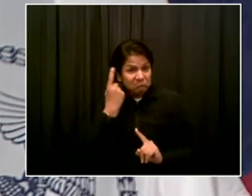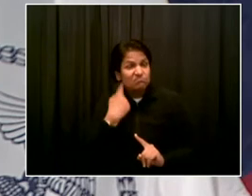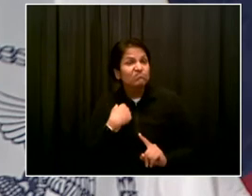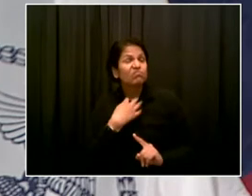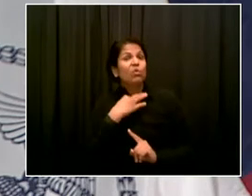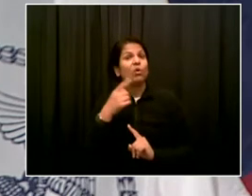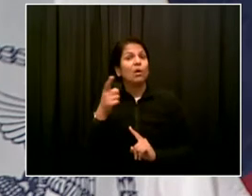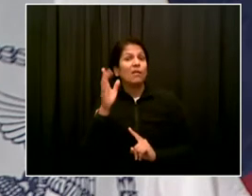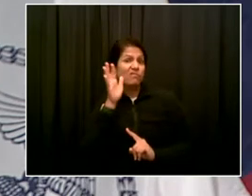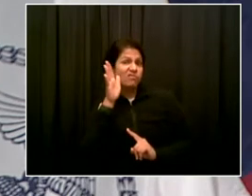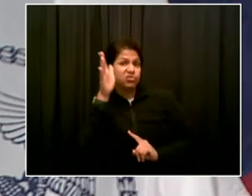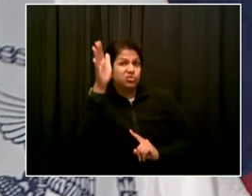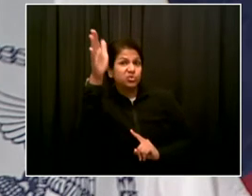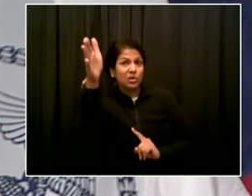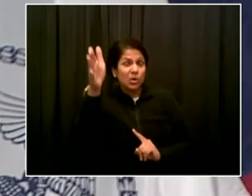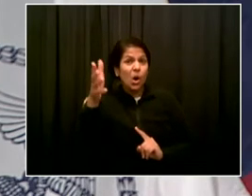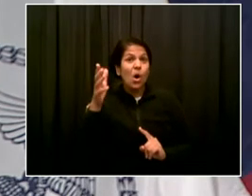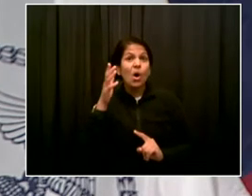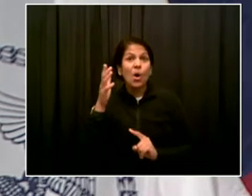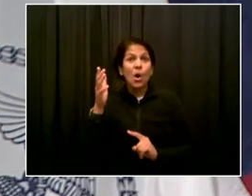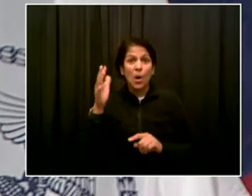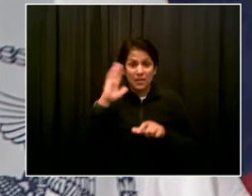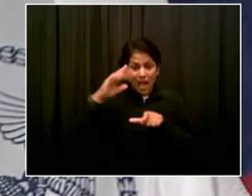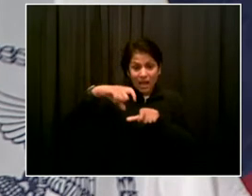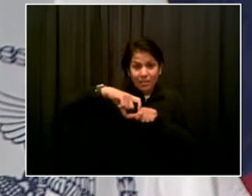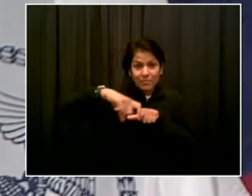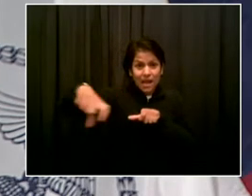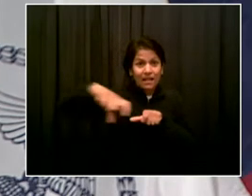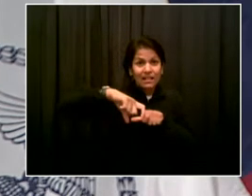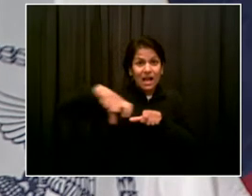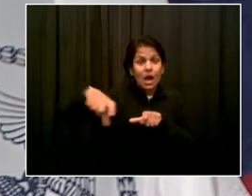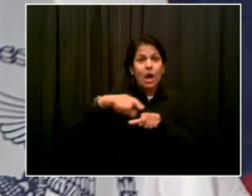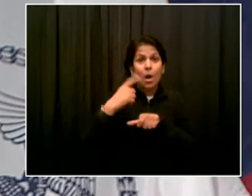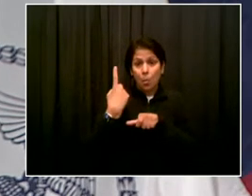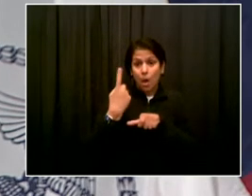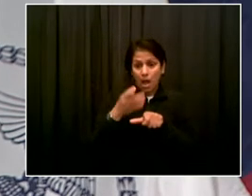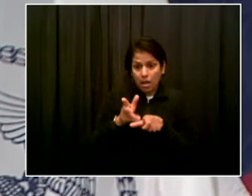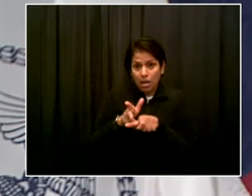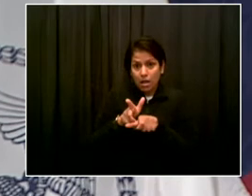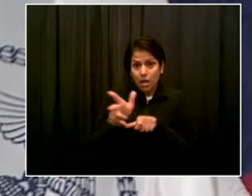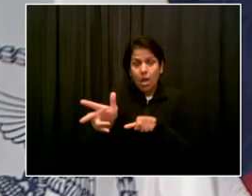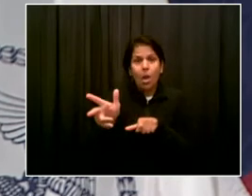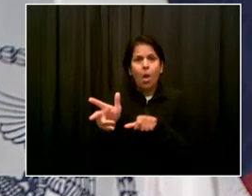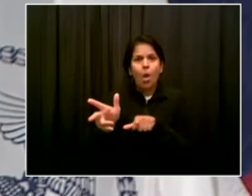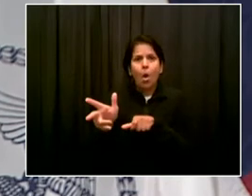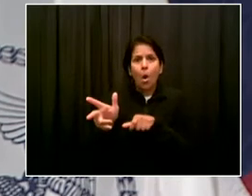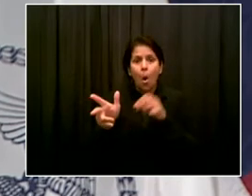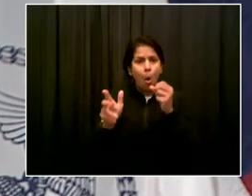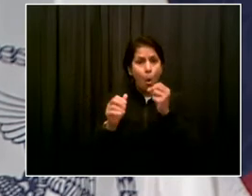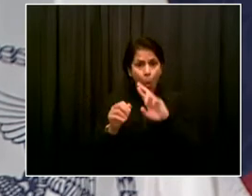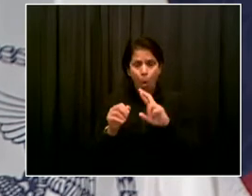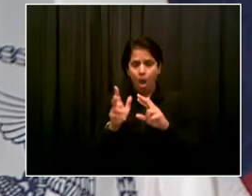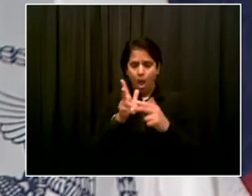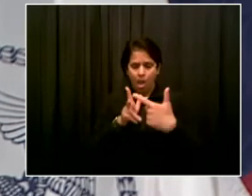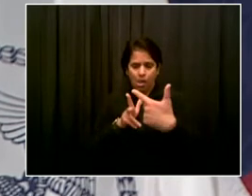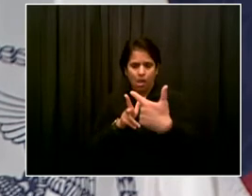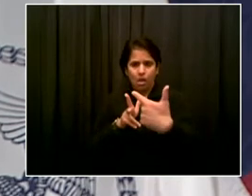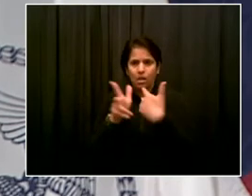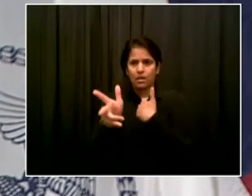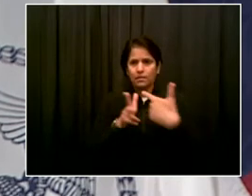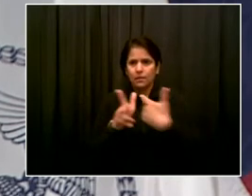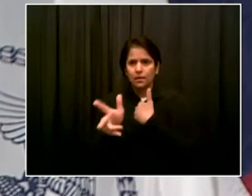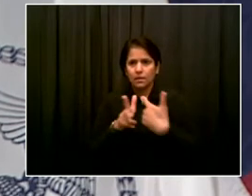one way or two way? Because so often we see bike lanes where bikes are going, you know,